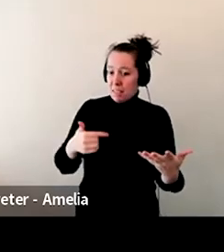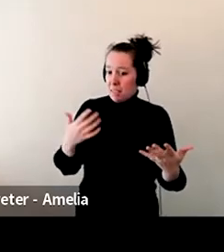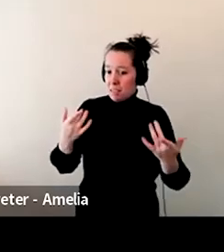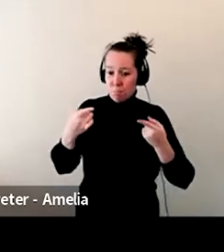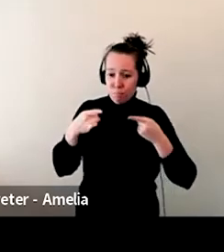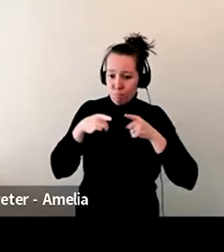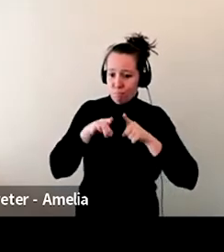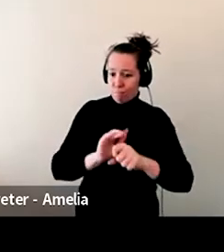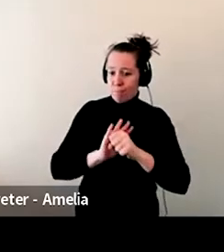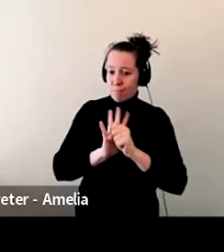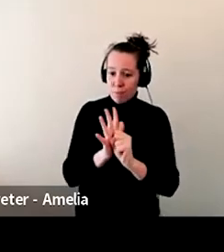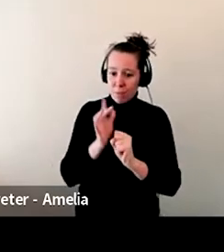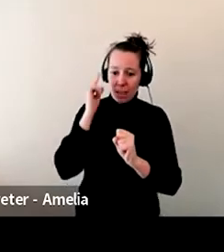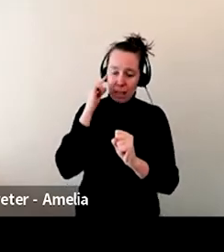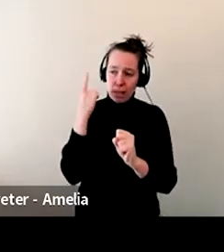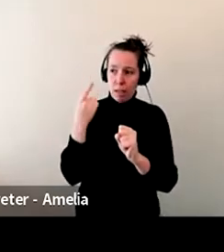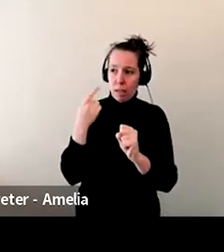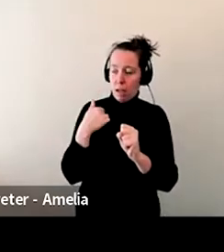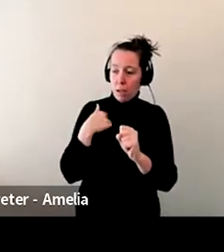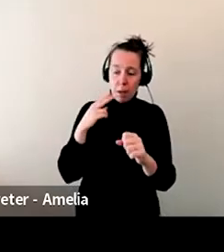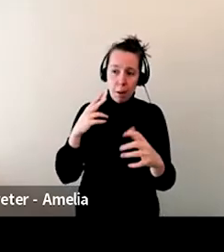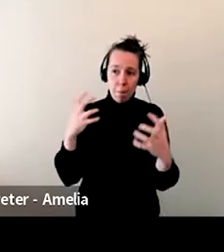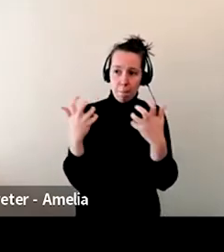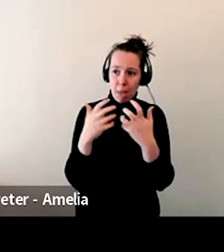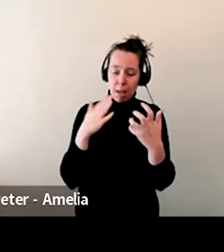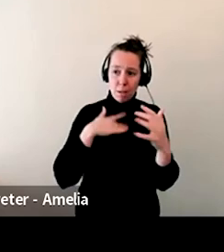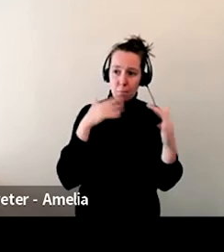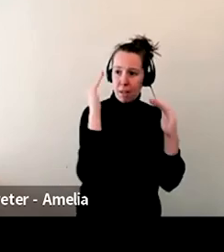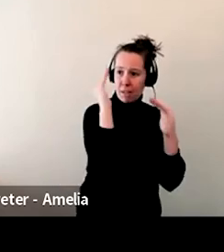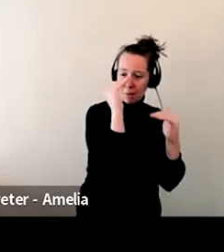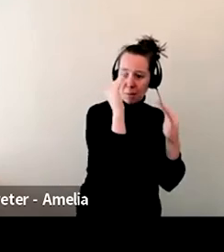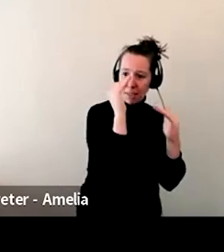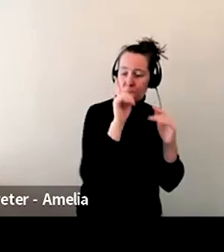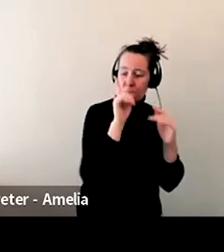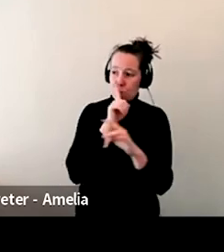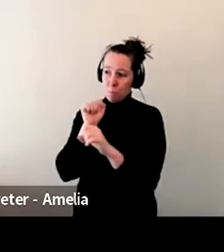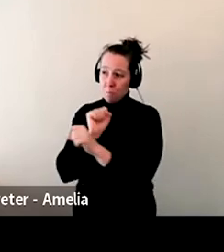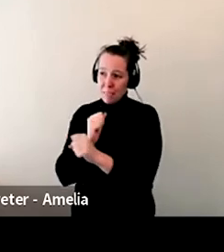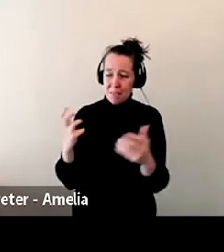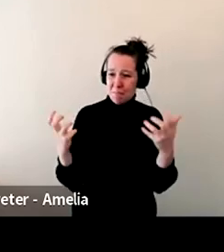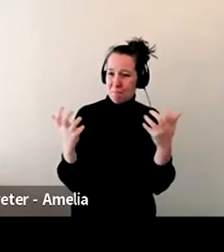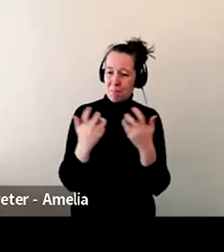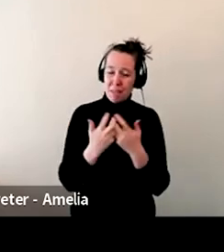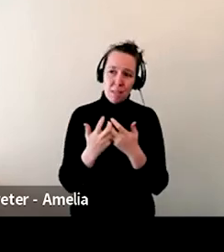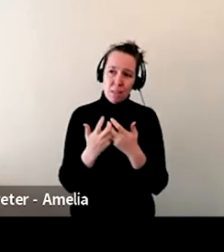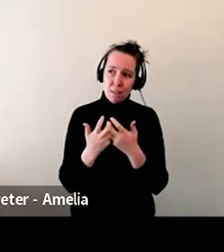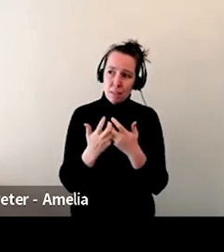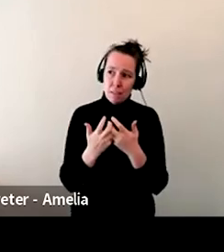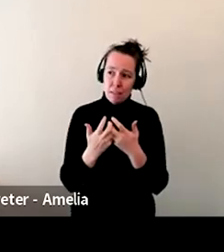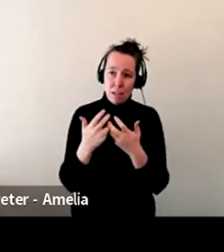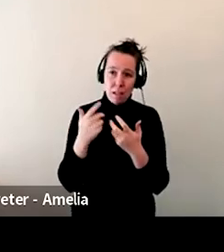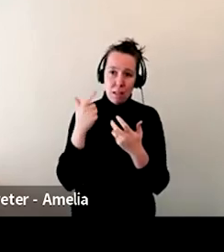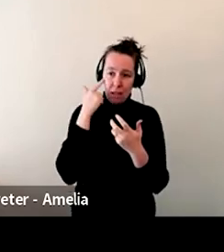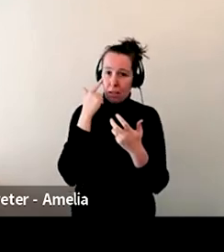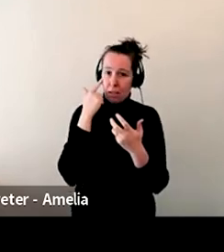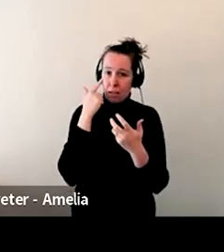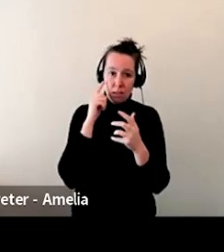say, okay, is this what we thought it's always, it's always different than what I thought, even, you know, while I'm thinking it, it's different than what I thought.